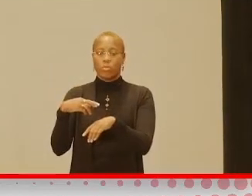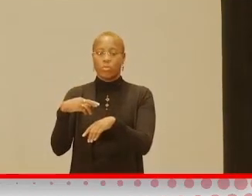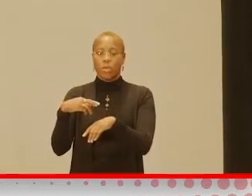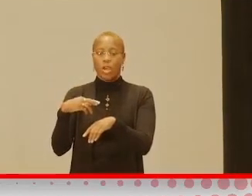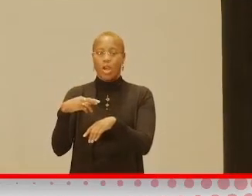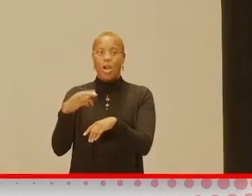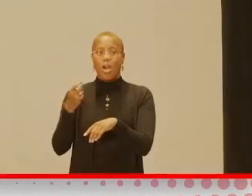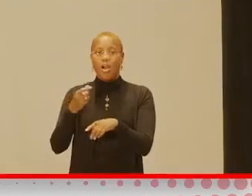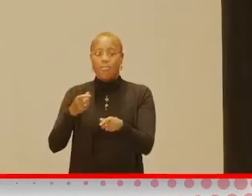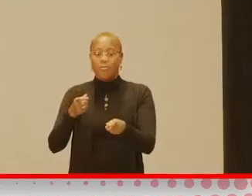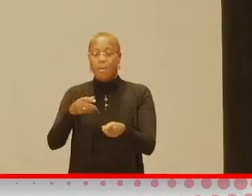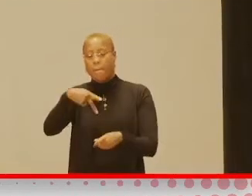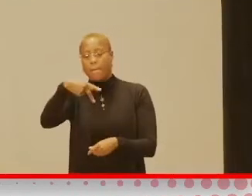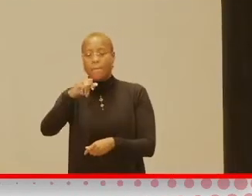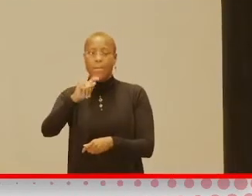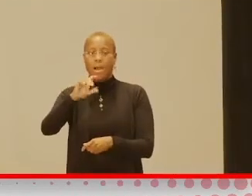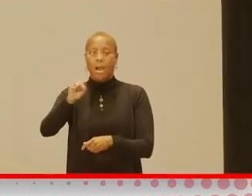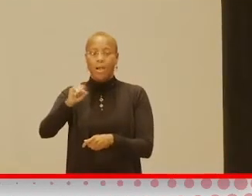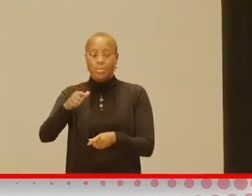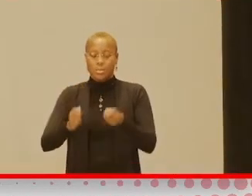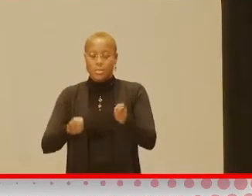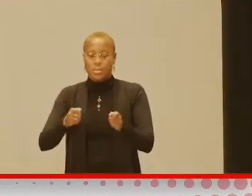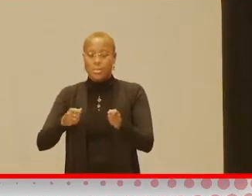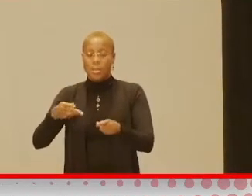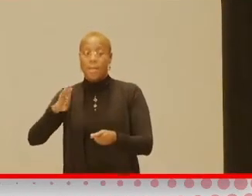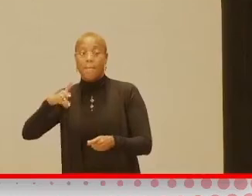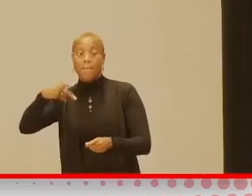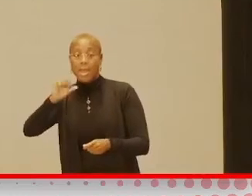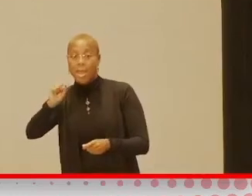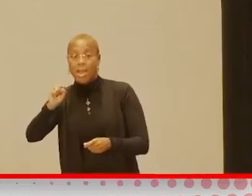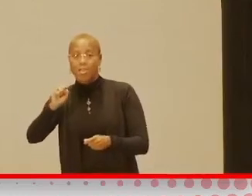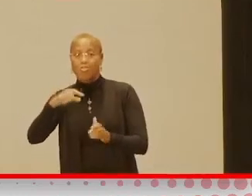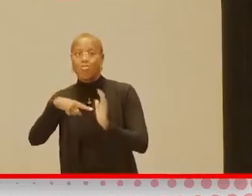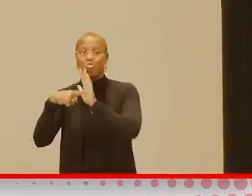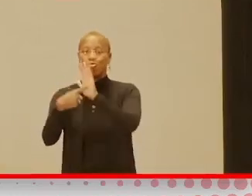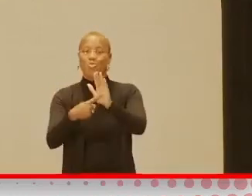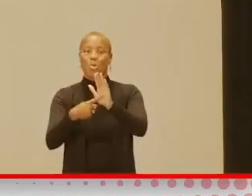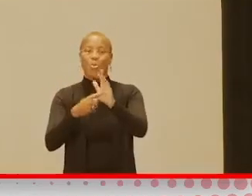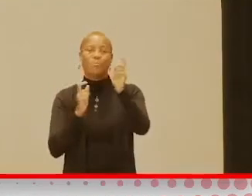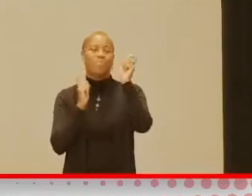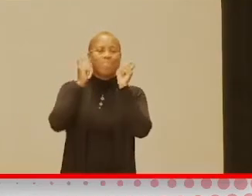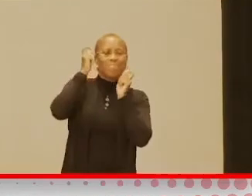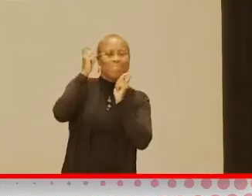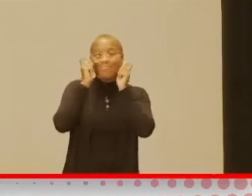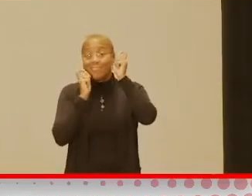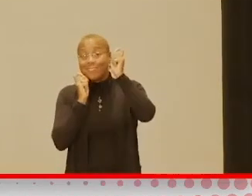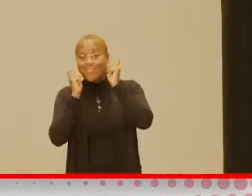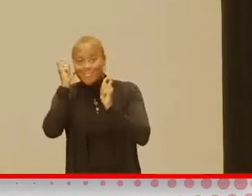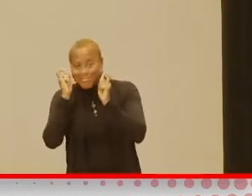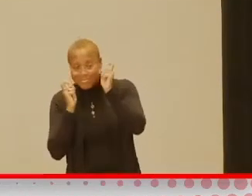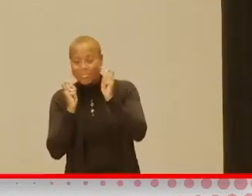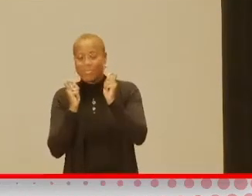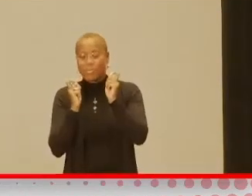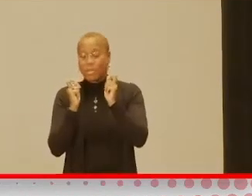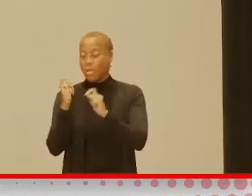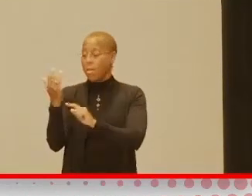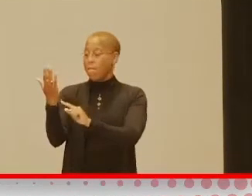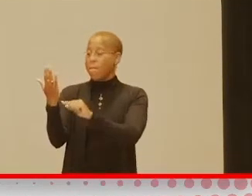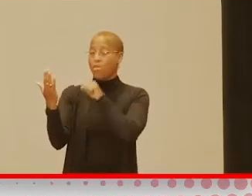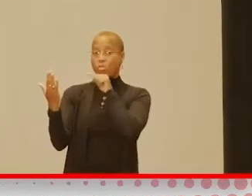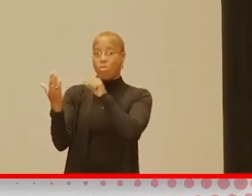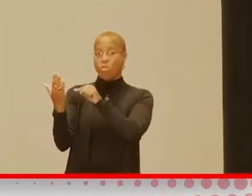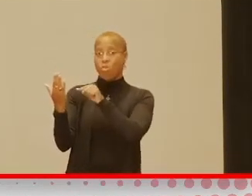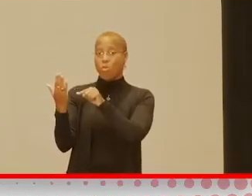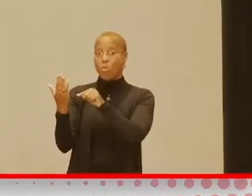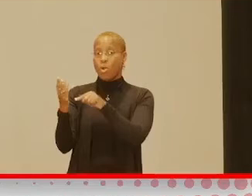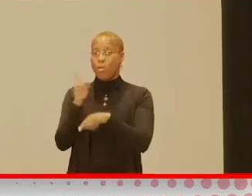pots and pans and things like that to show the facial expressions. And, you know, the reason for the mirror is because you want to make